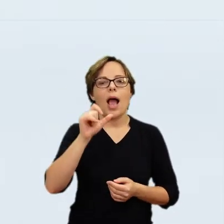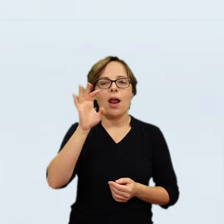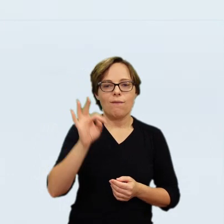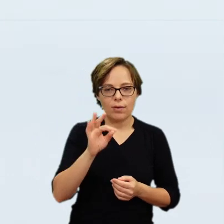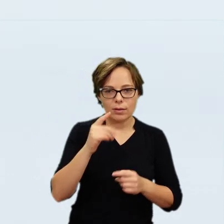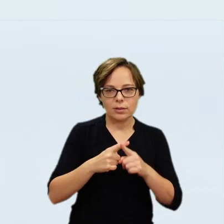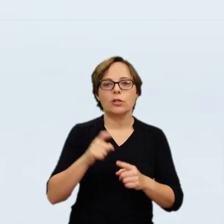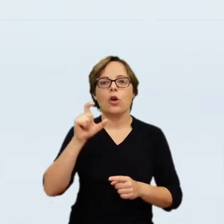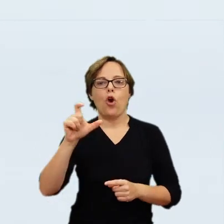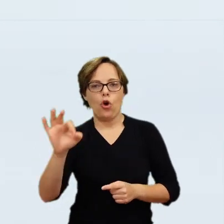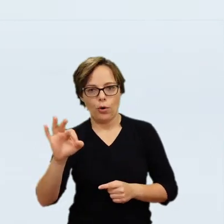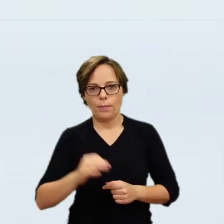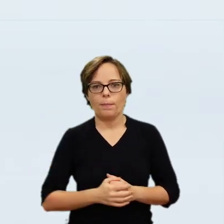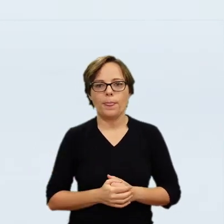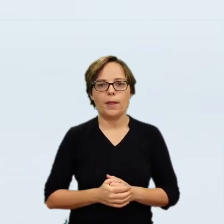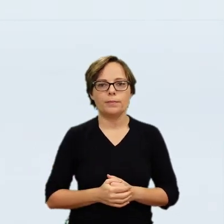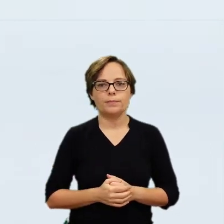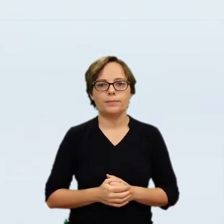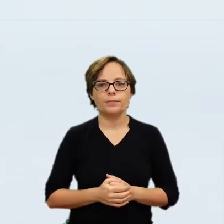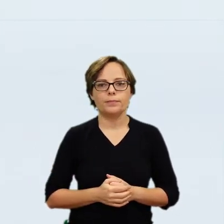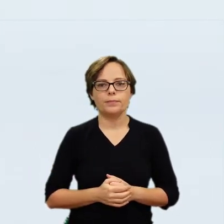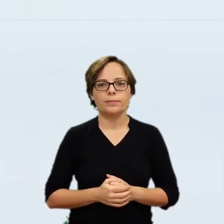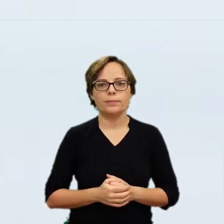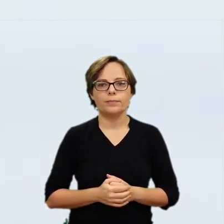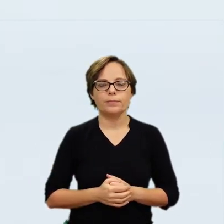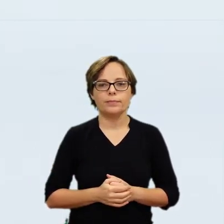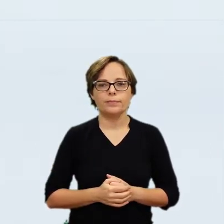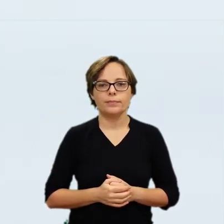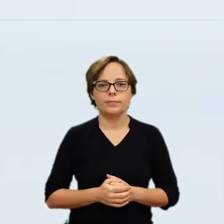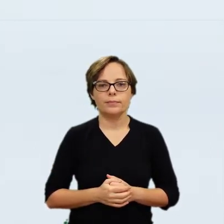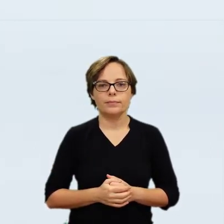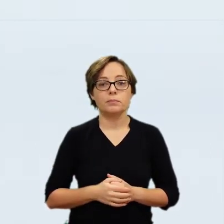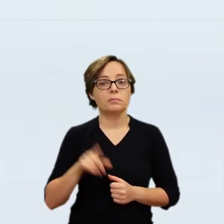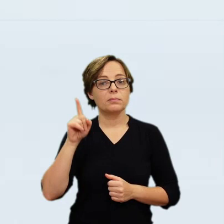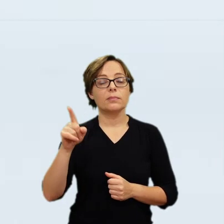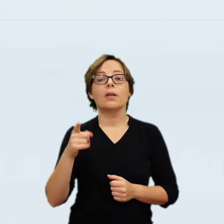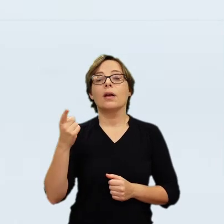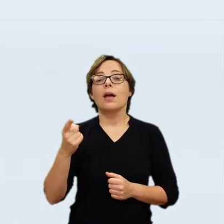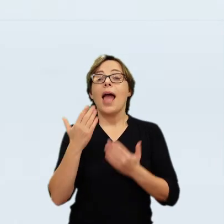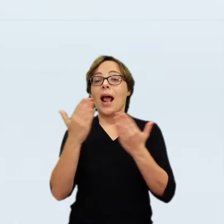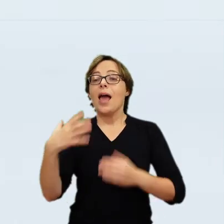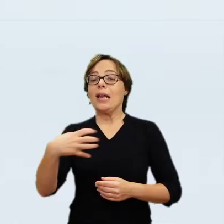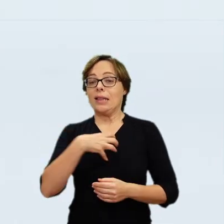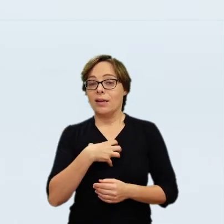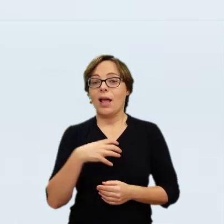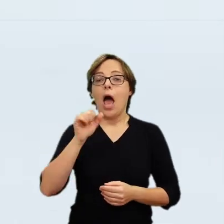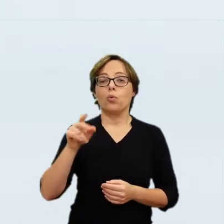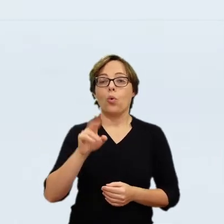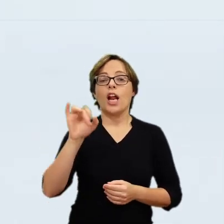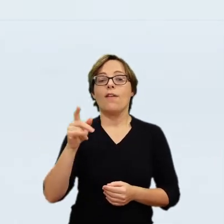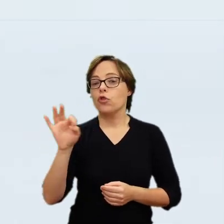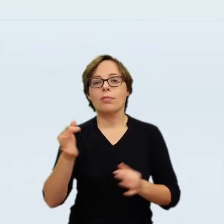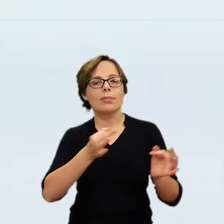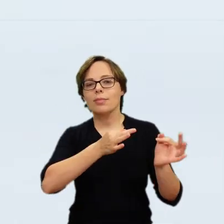for the next 75 years and through four generations of the Tarnowski family. Four inventories